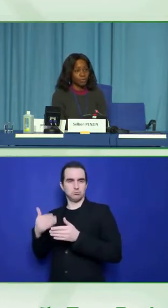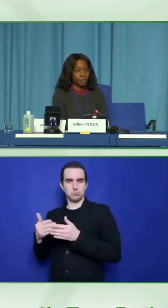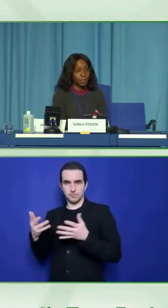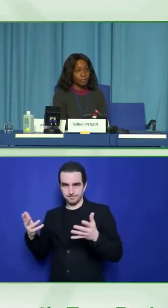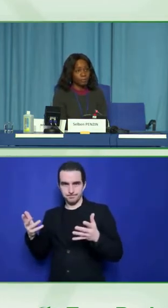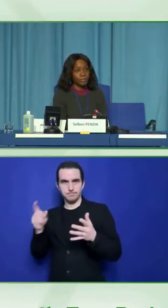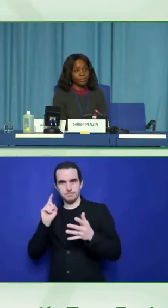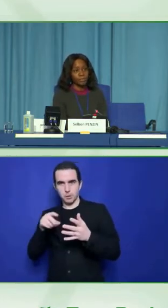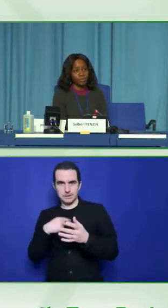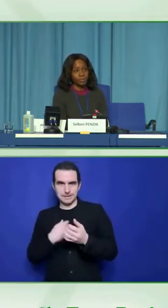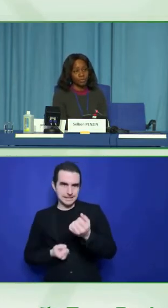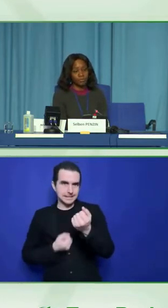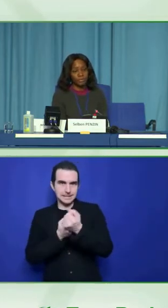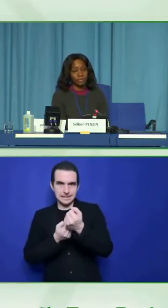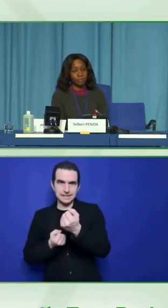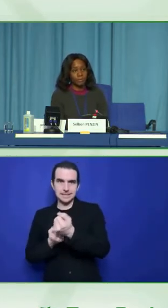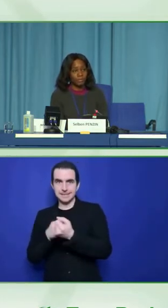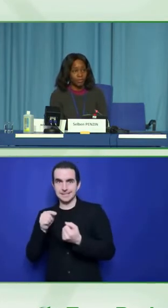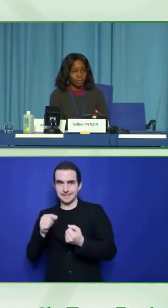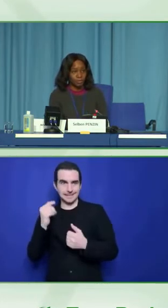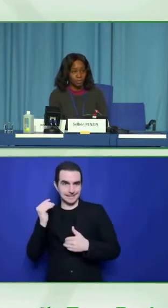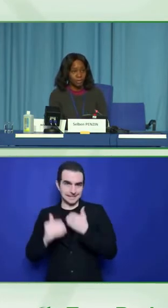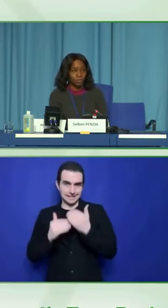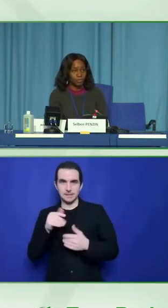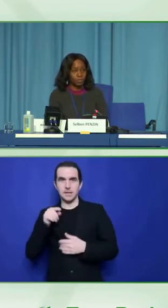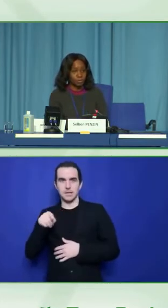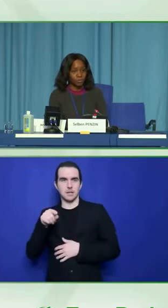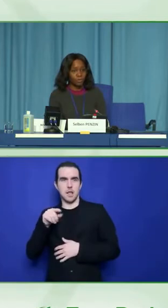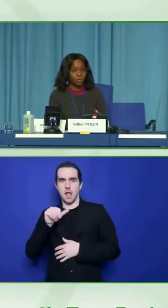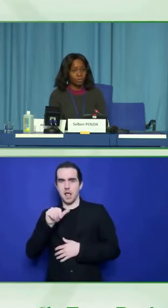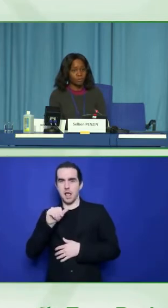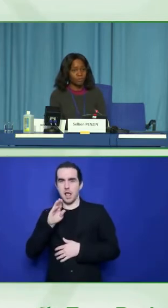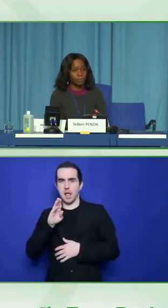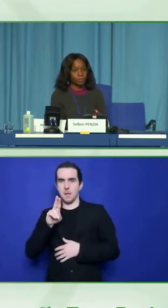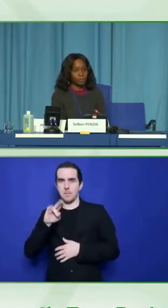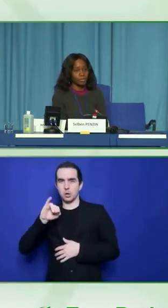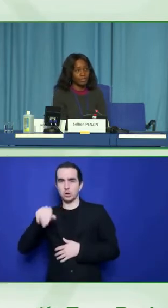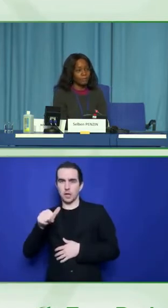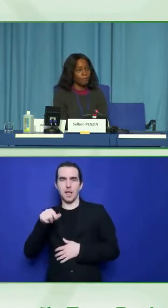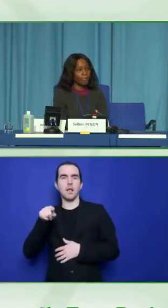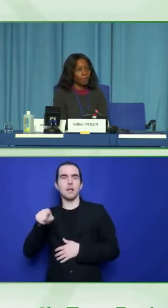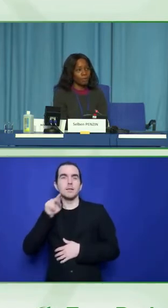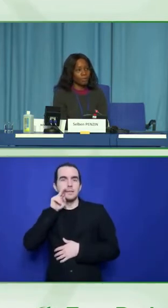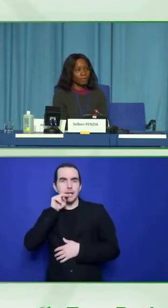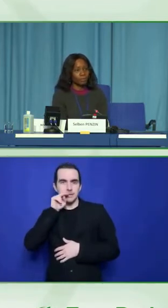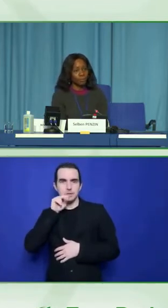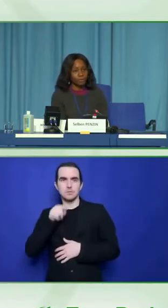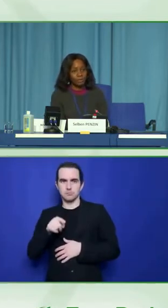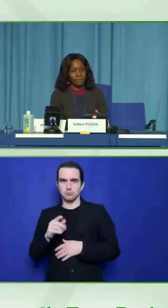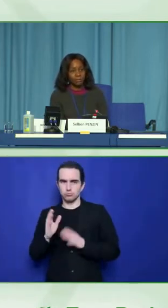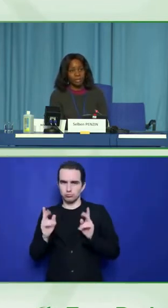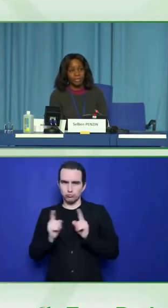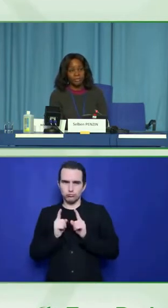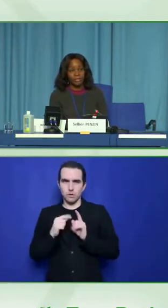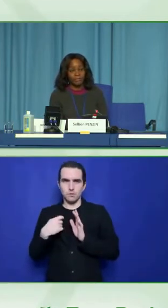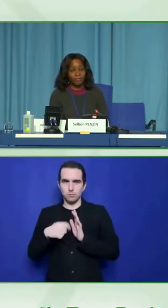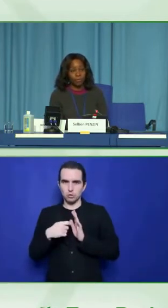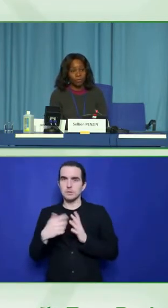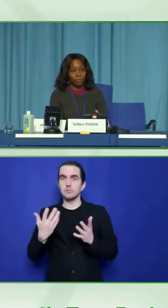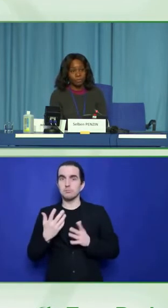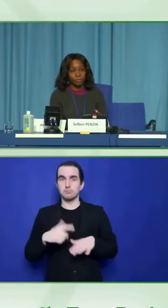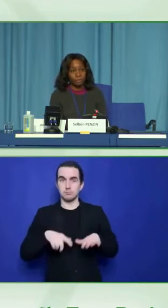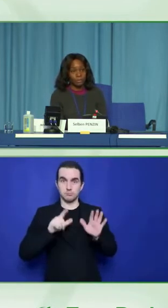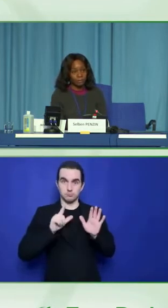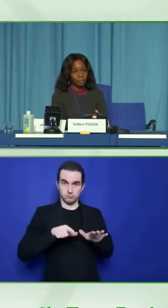and we also had the participation of a disability consultant who worked with us on the project. We worked, we identified